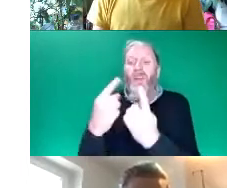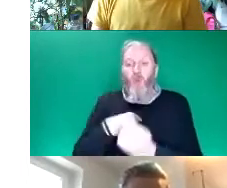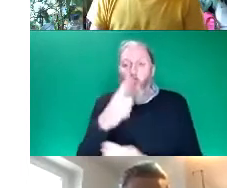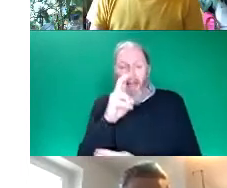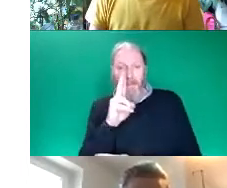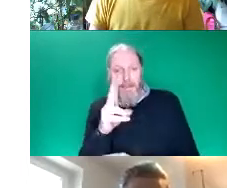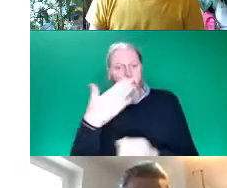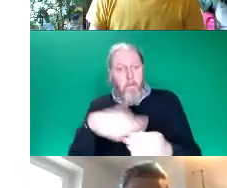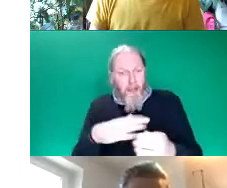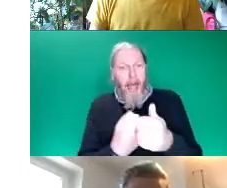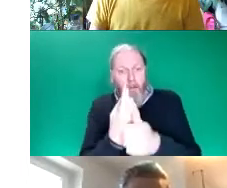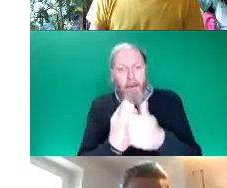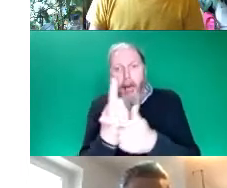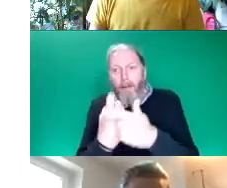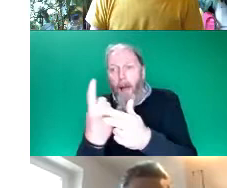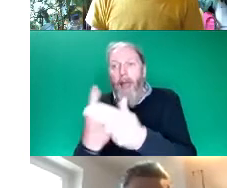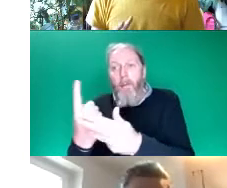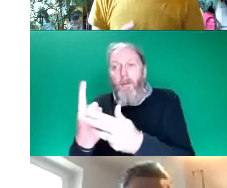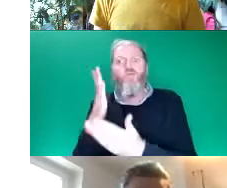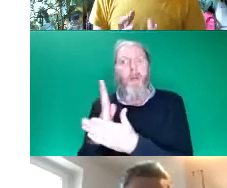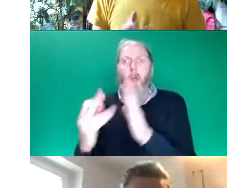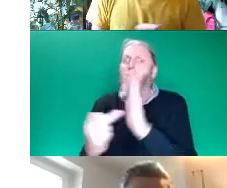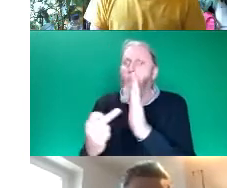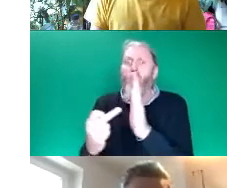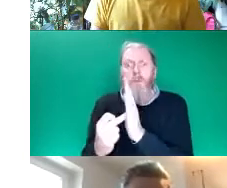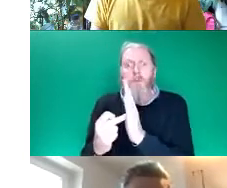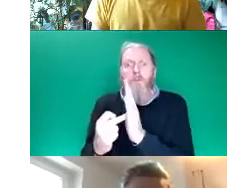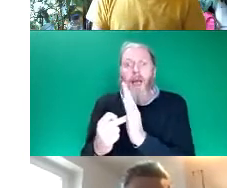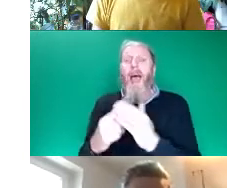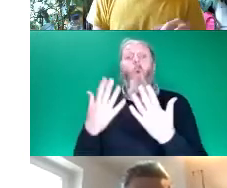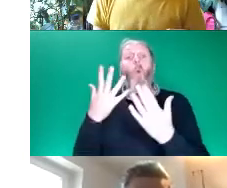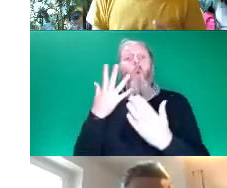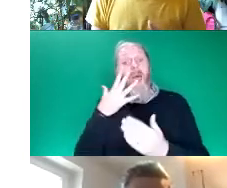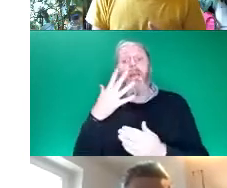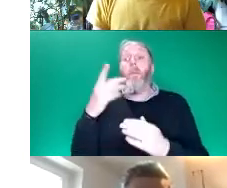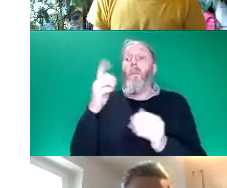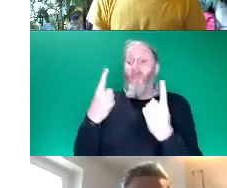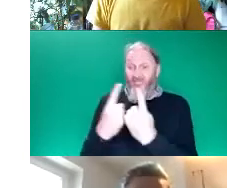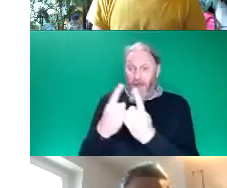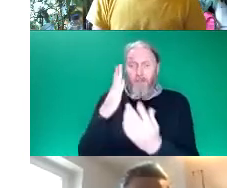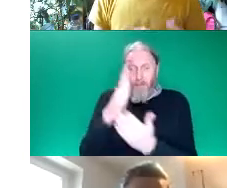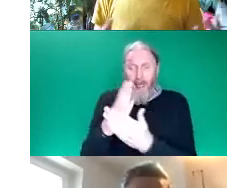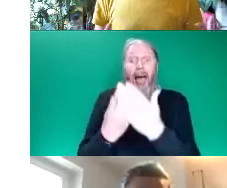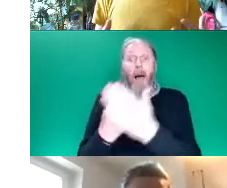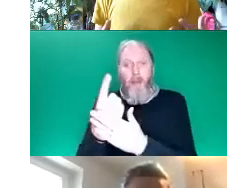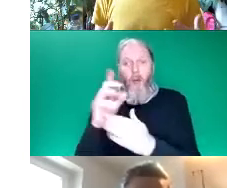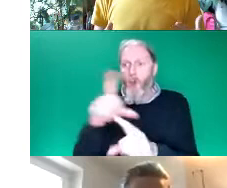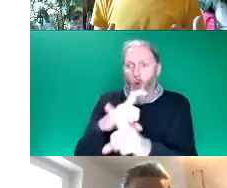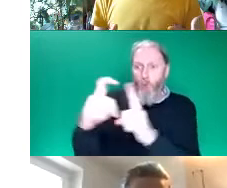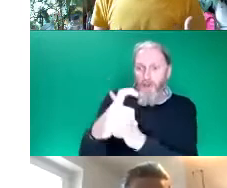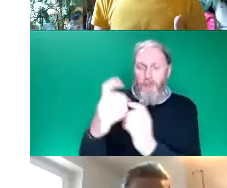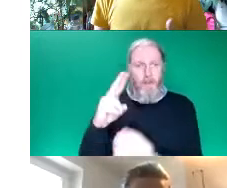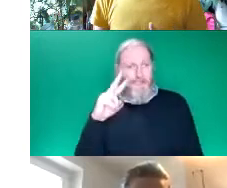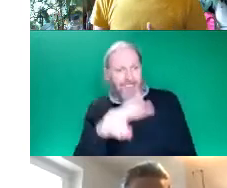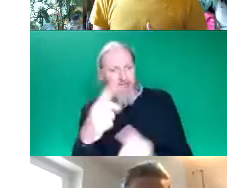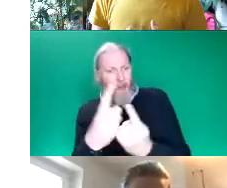needed to deliver and very much that through things actually happening for people and in communities a halo effect is achieved.